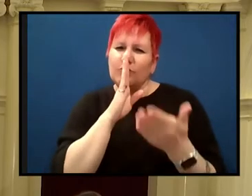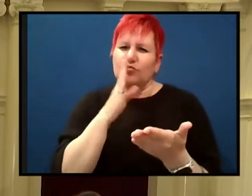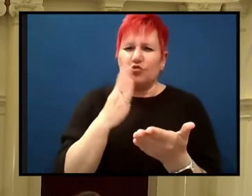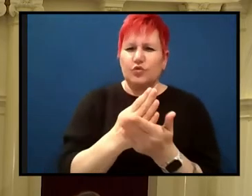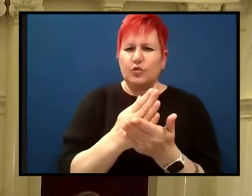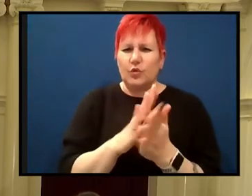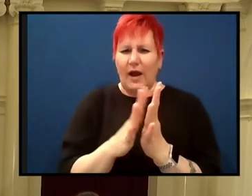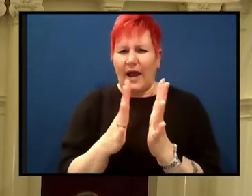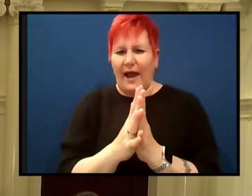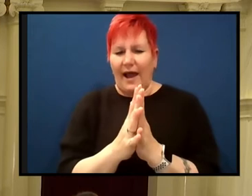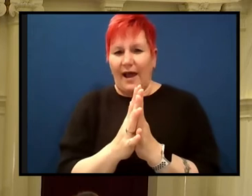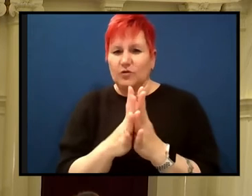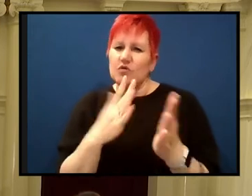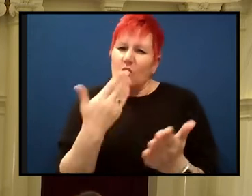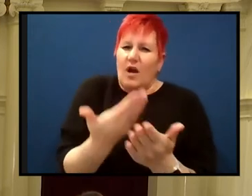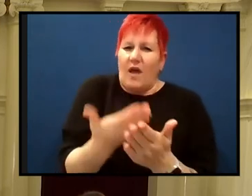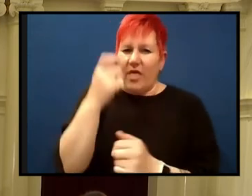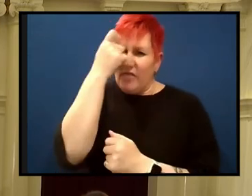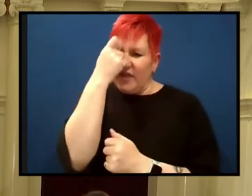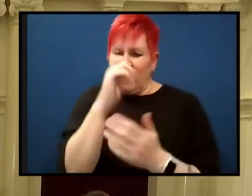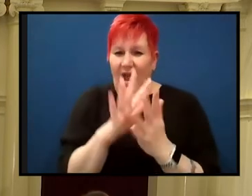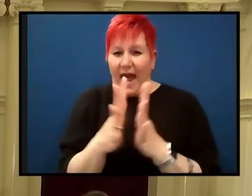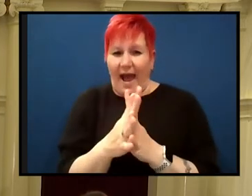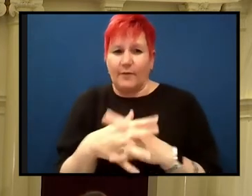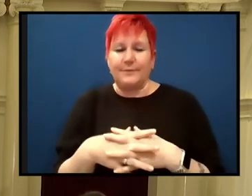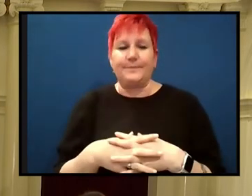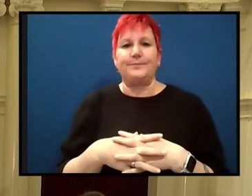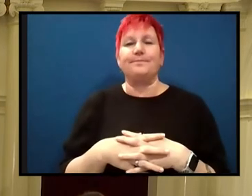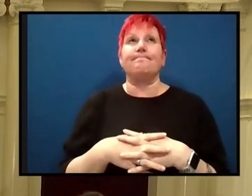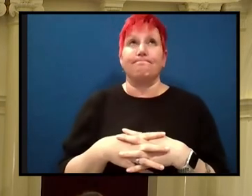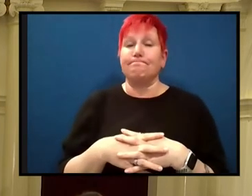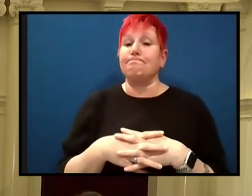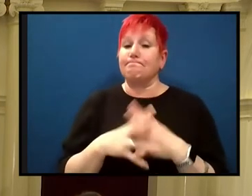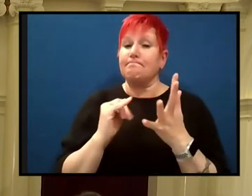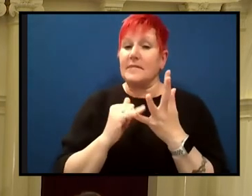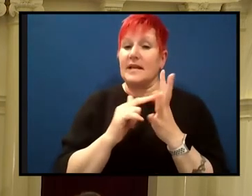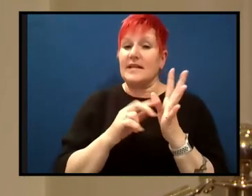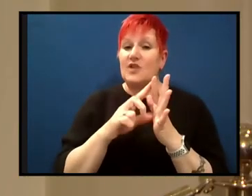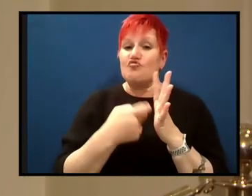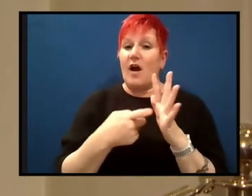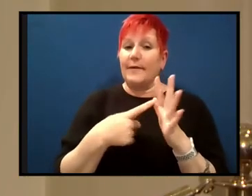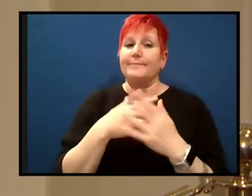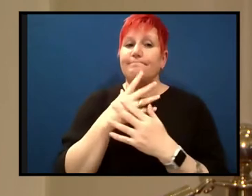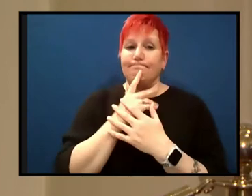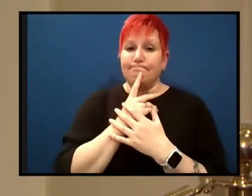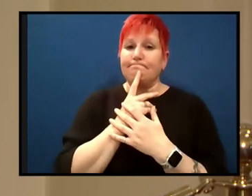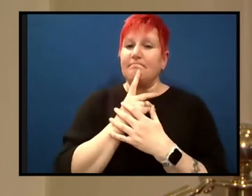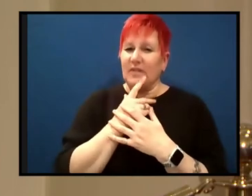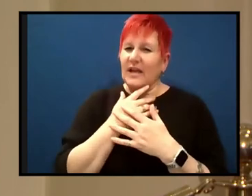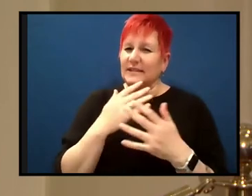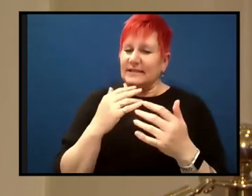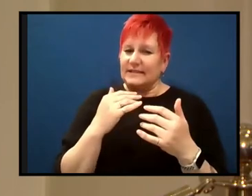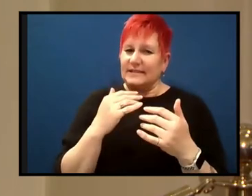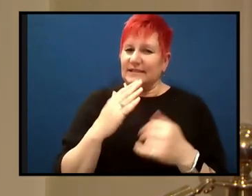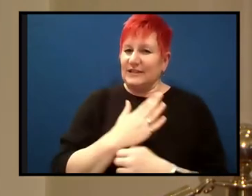Sandra, do you want to have a go at Yeah, that's a really good question too. And, um, it's very difficult to sort of look back and to see how interdisciplinary